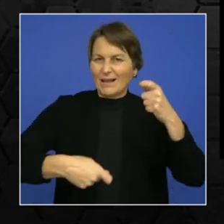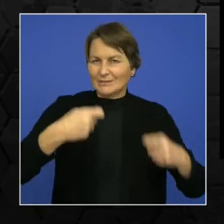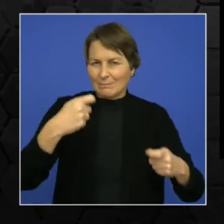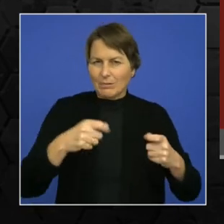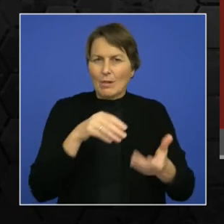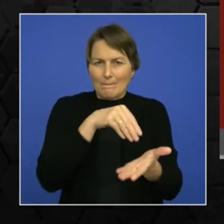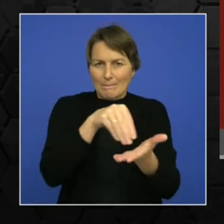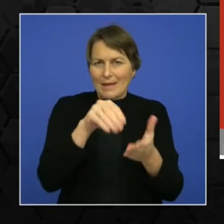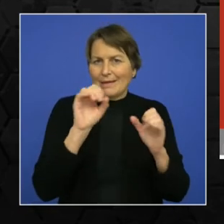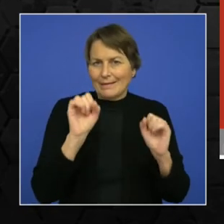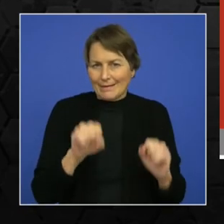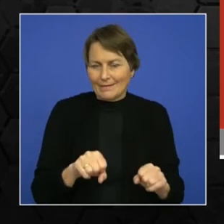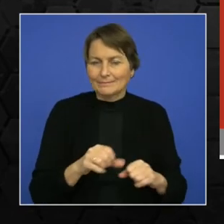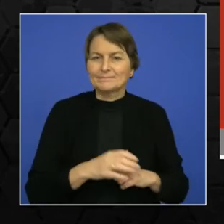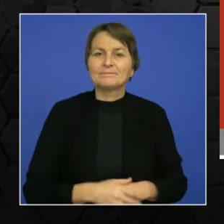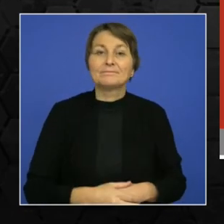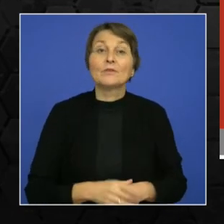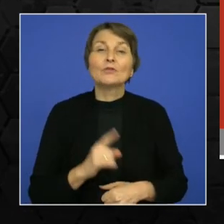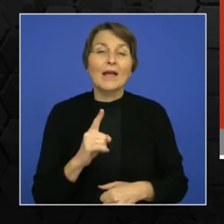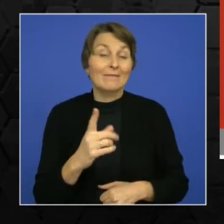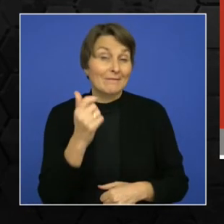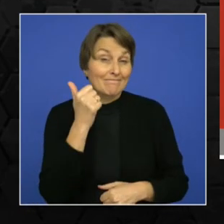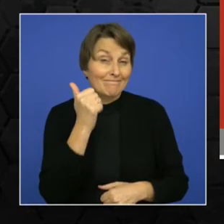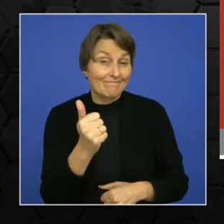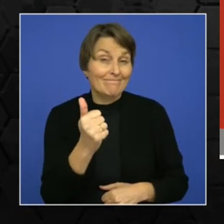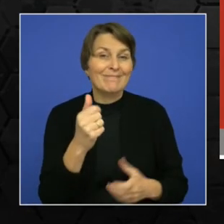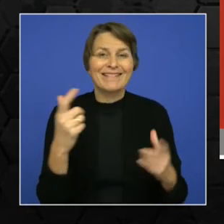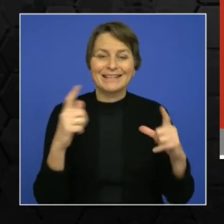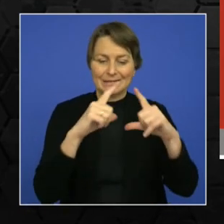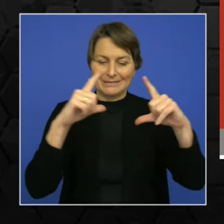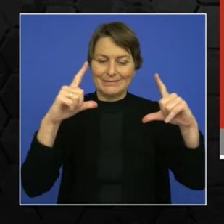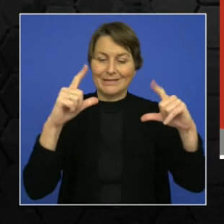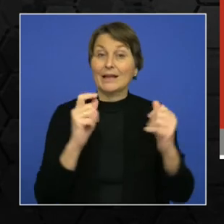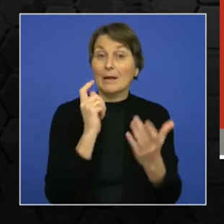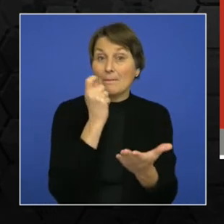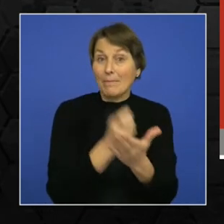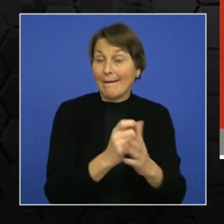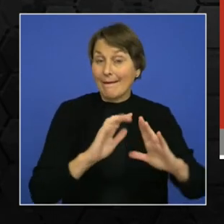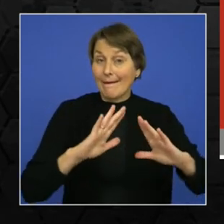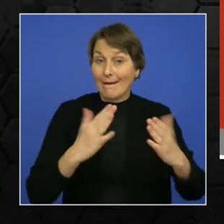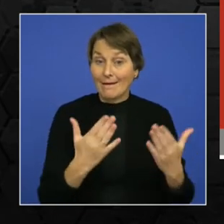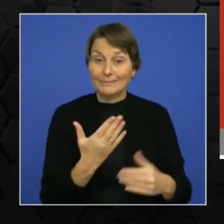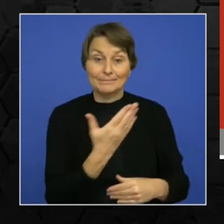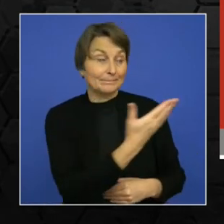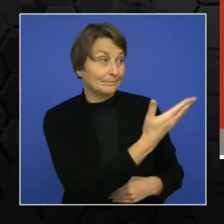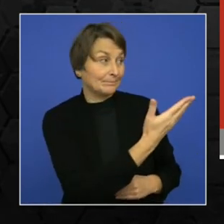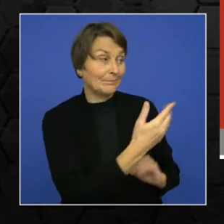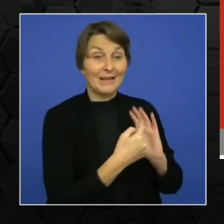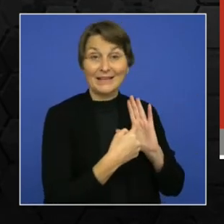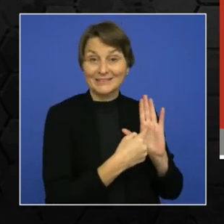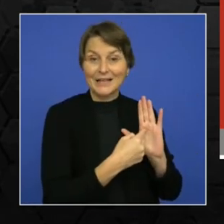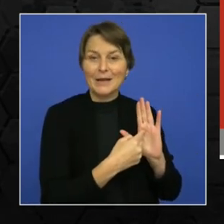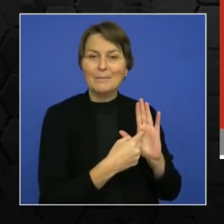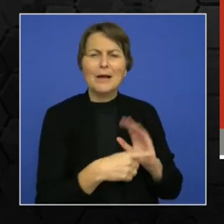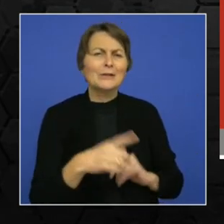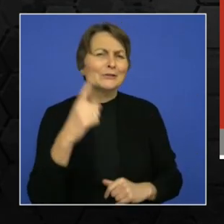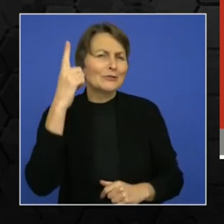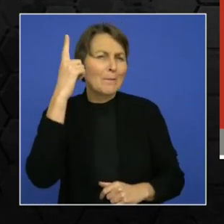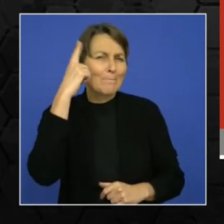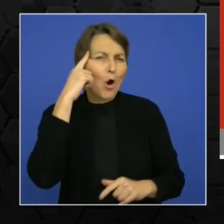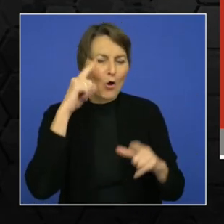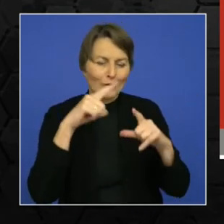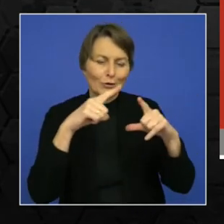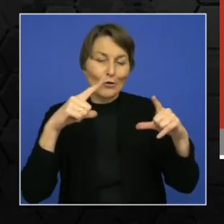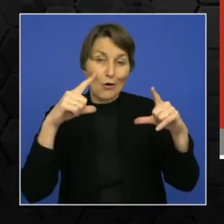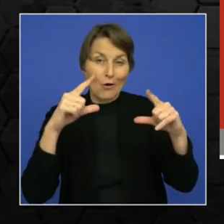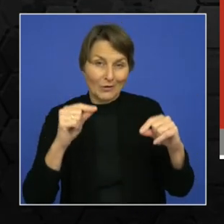the intelligent ticketing system was introduced. So as you can see in this example, this is a smart card. So intelligent ticketing system